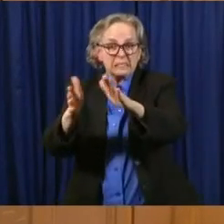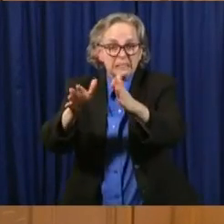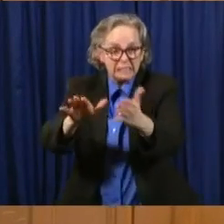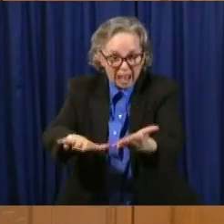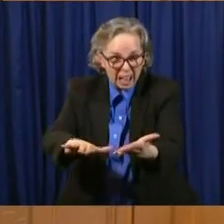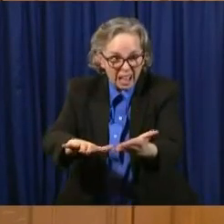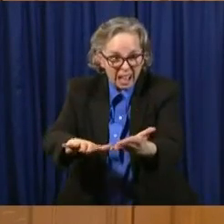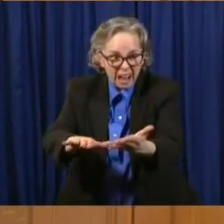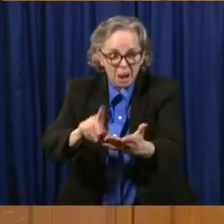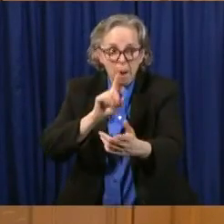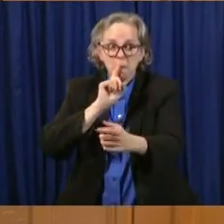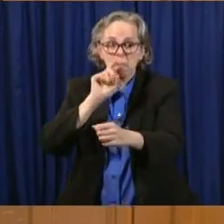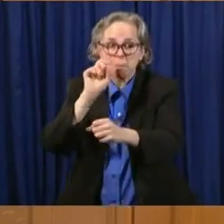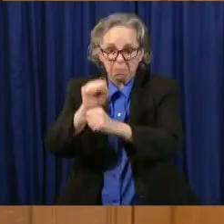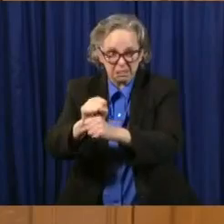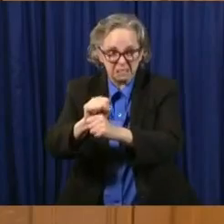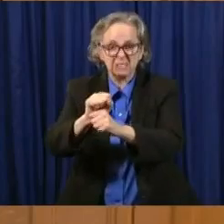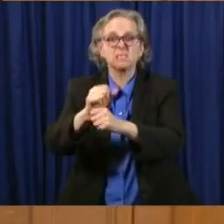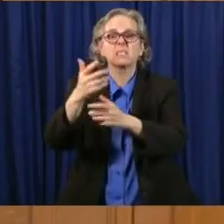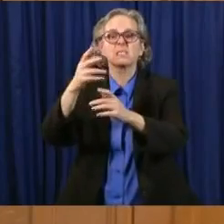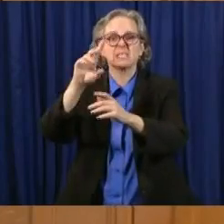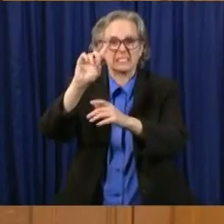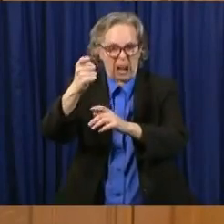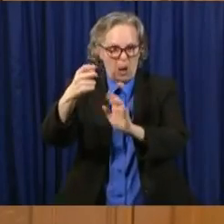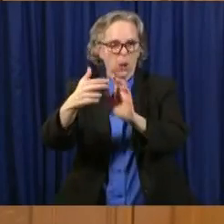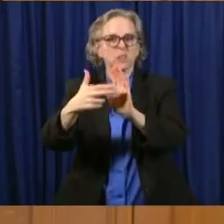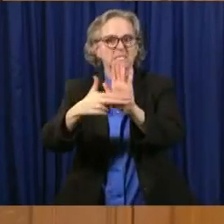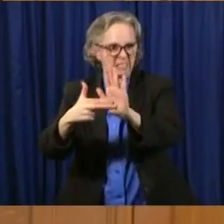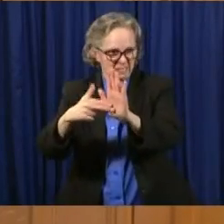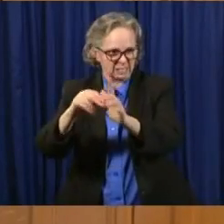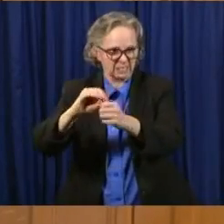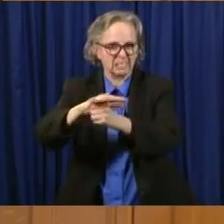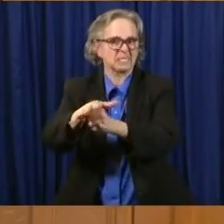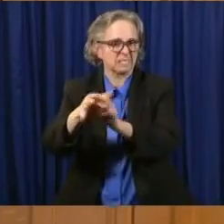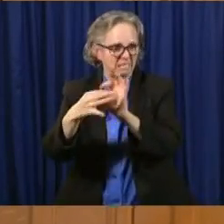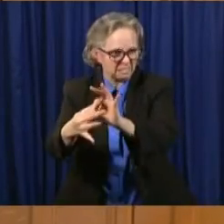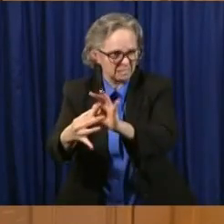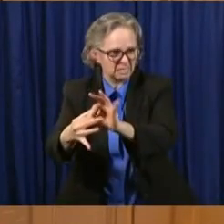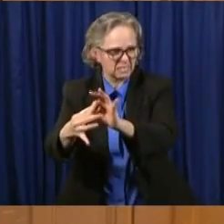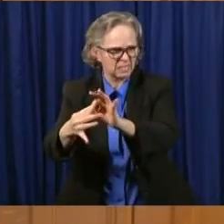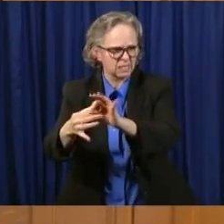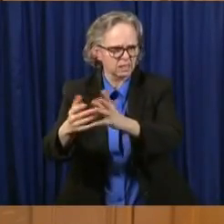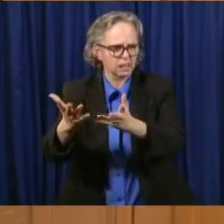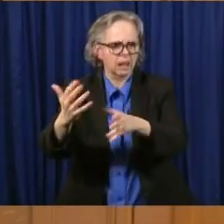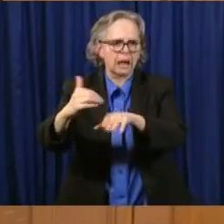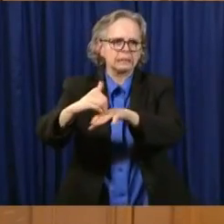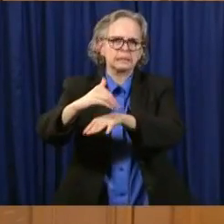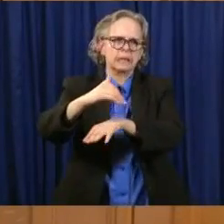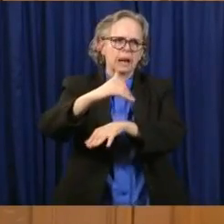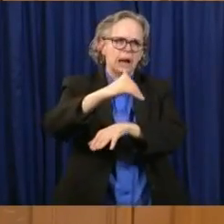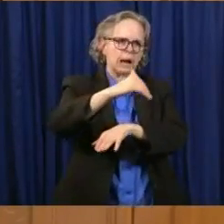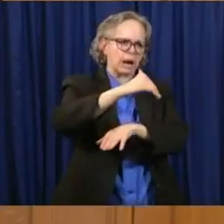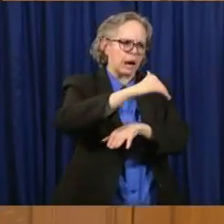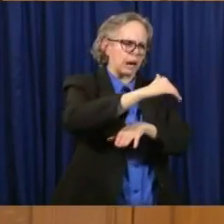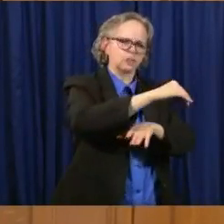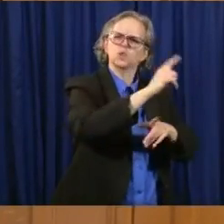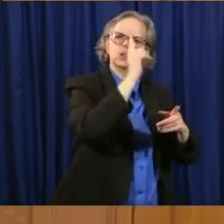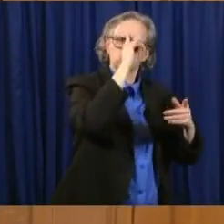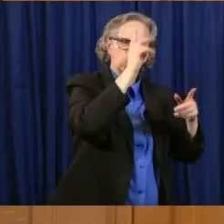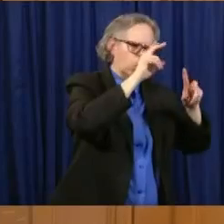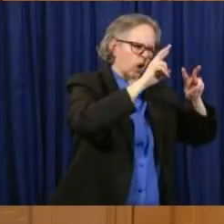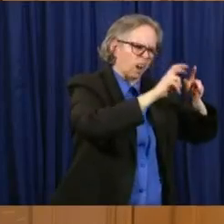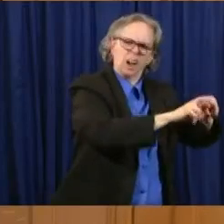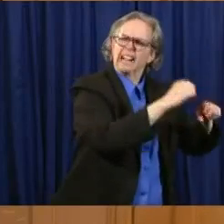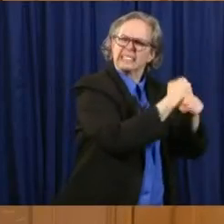diagnosed versus the time it takes to get to vital statistics and then is reported in mass and aggregated, those